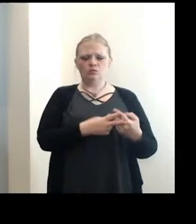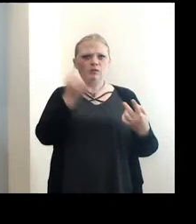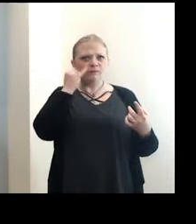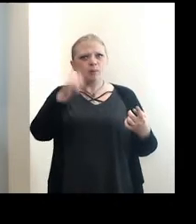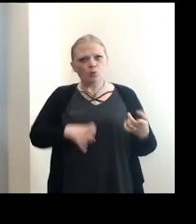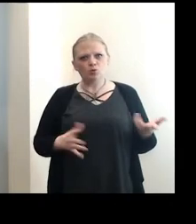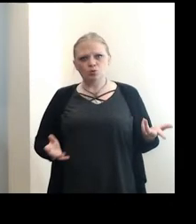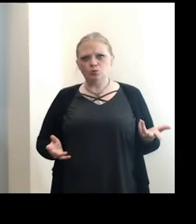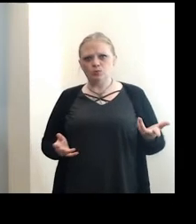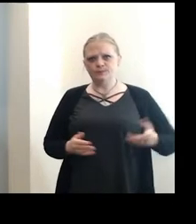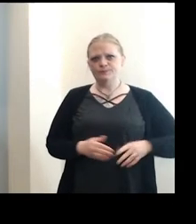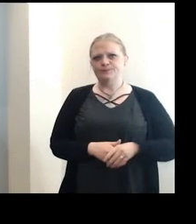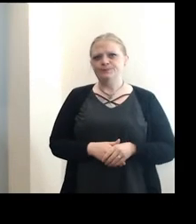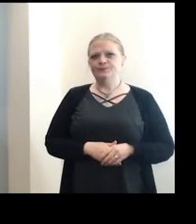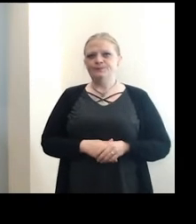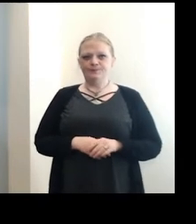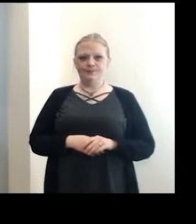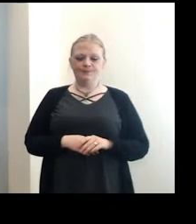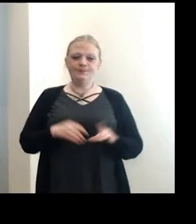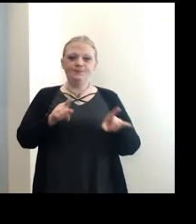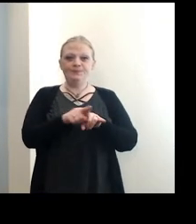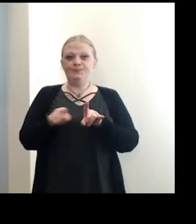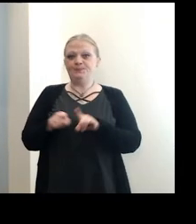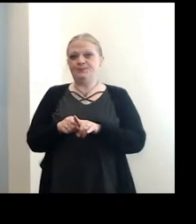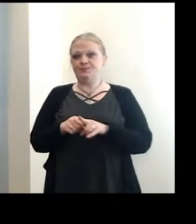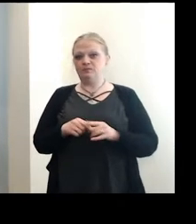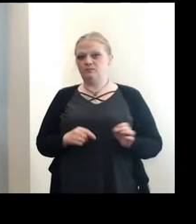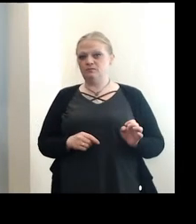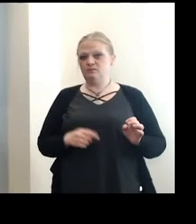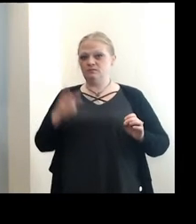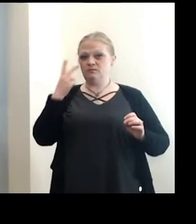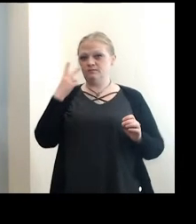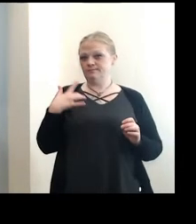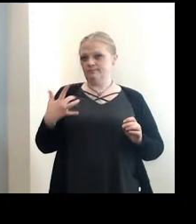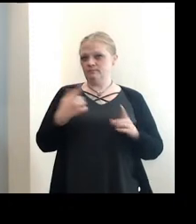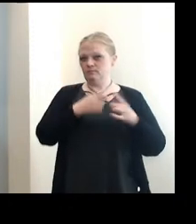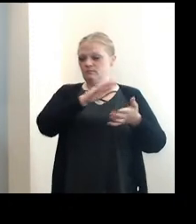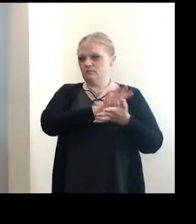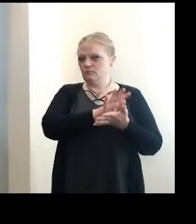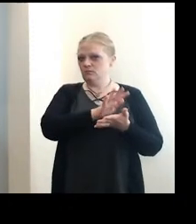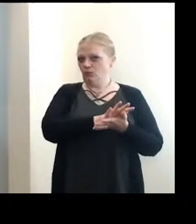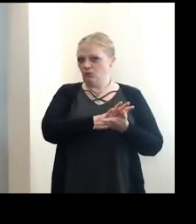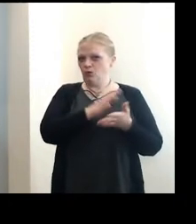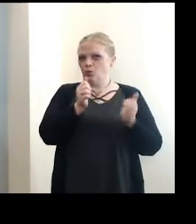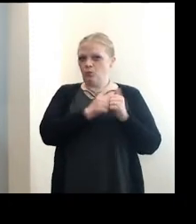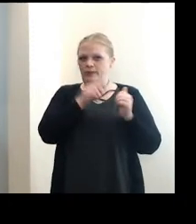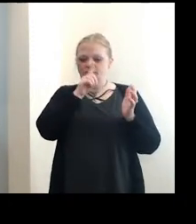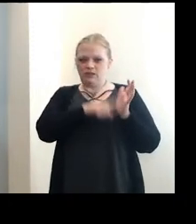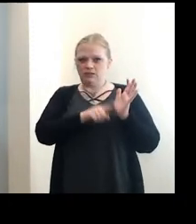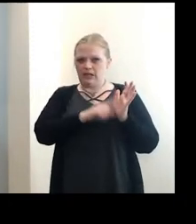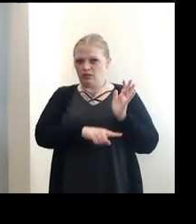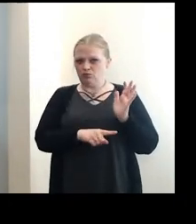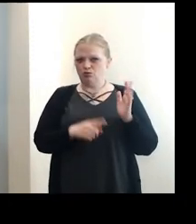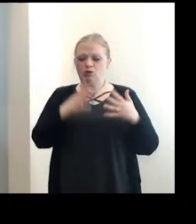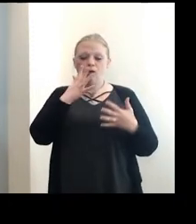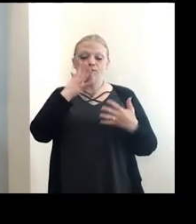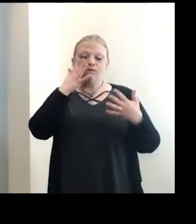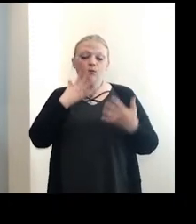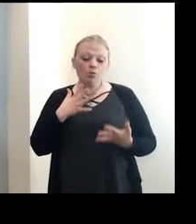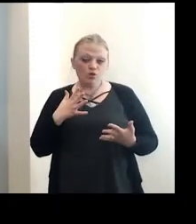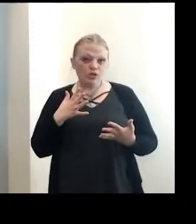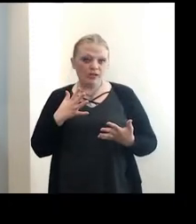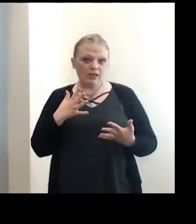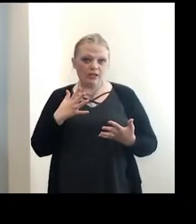be in quarantine. Um, also we're seeing some, um, some trends from the schools with our case investigation, um, unfortunately,